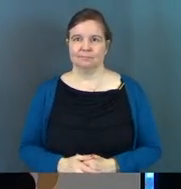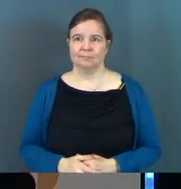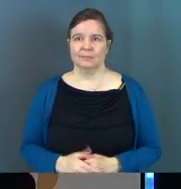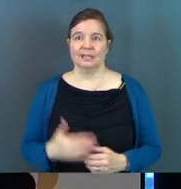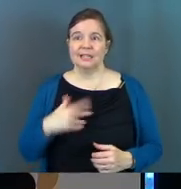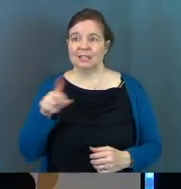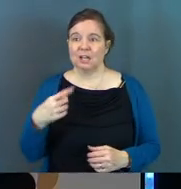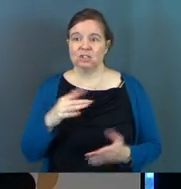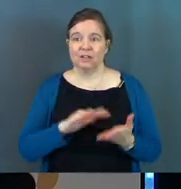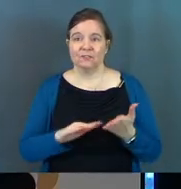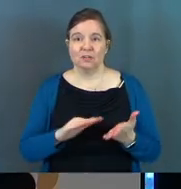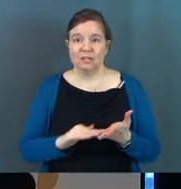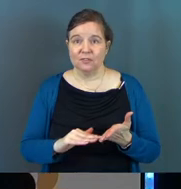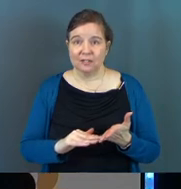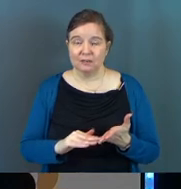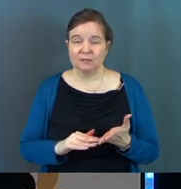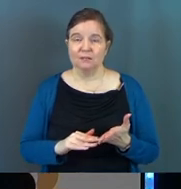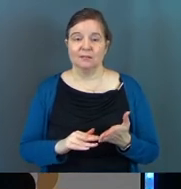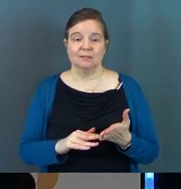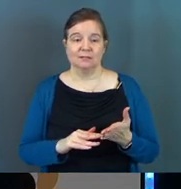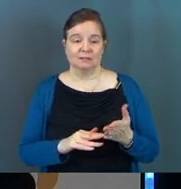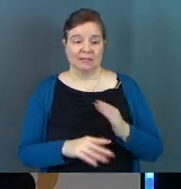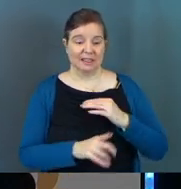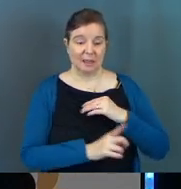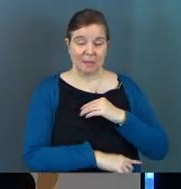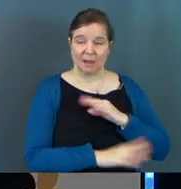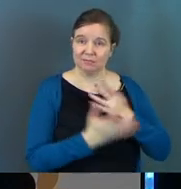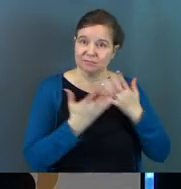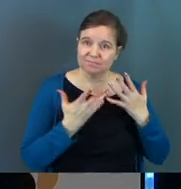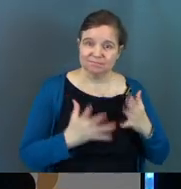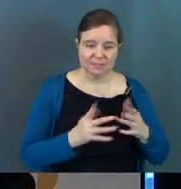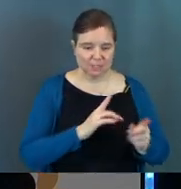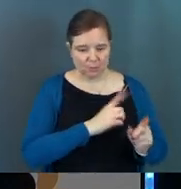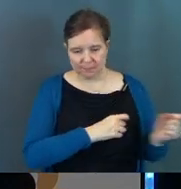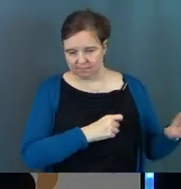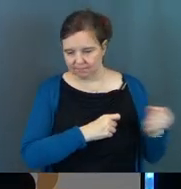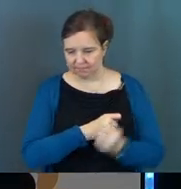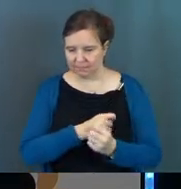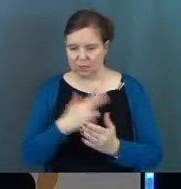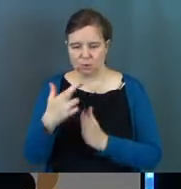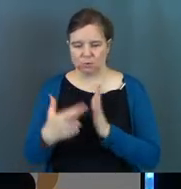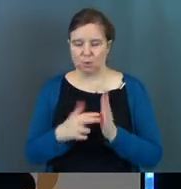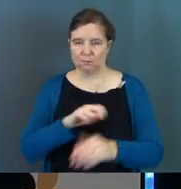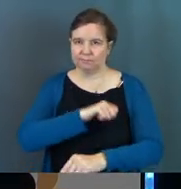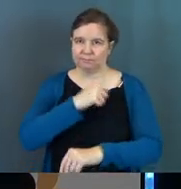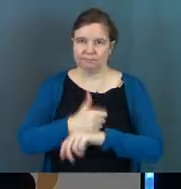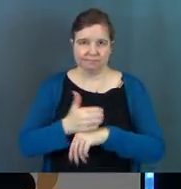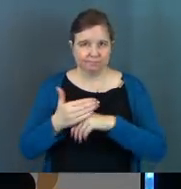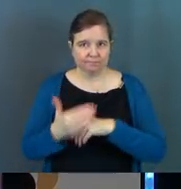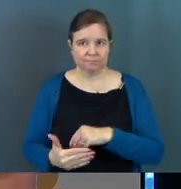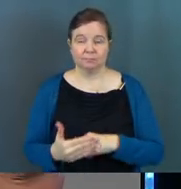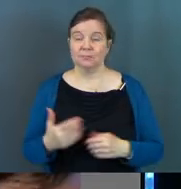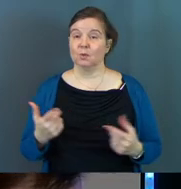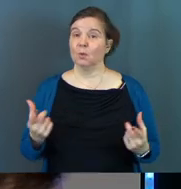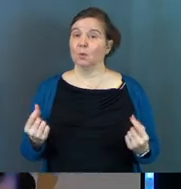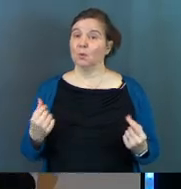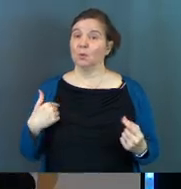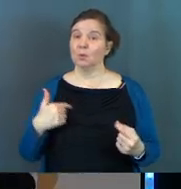He's not just forgiven. He's out of the penalty box. He's right back in his role. What do we do?